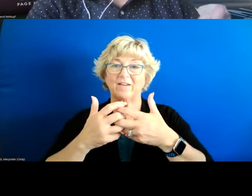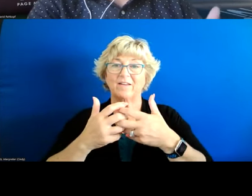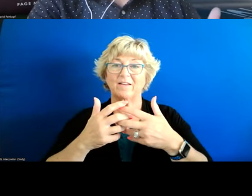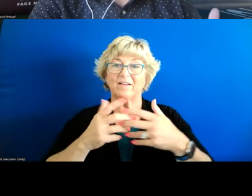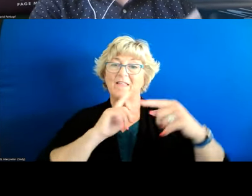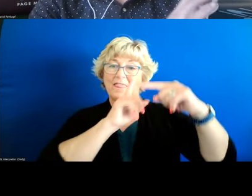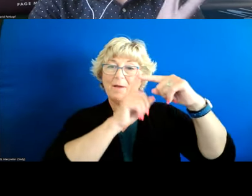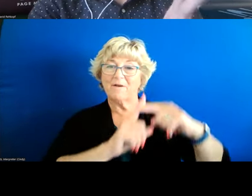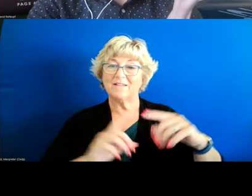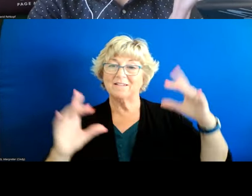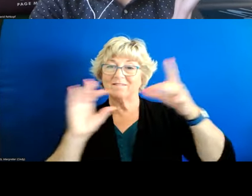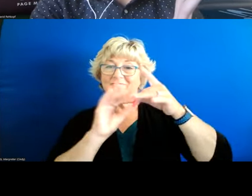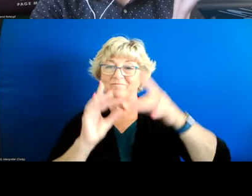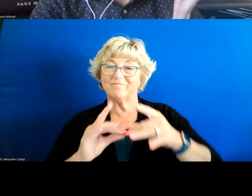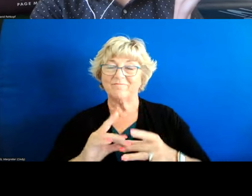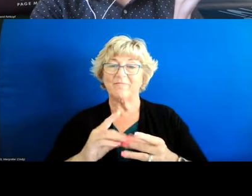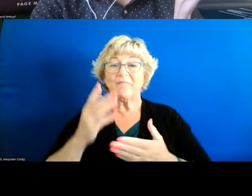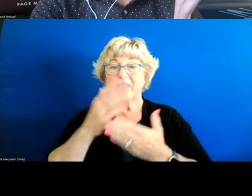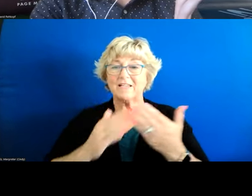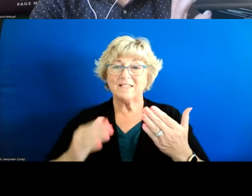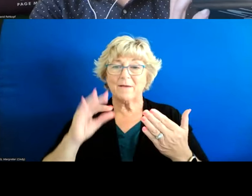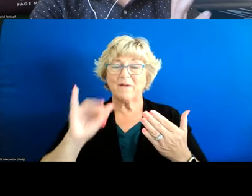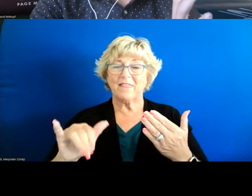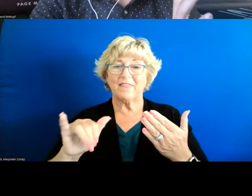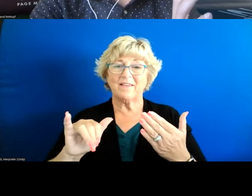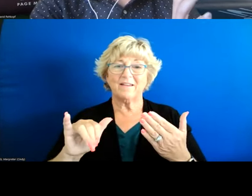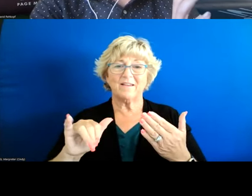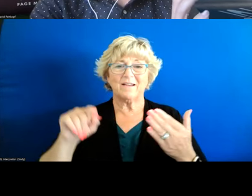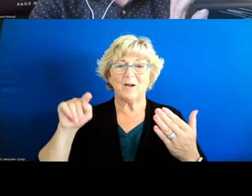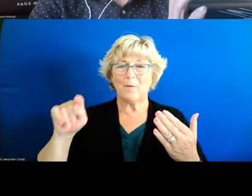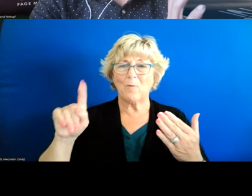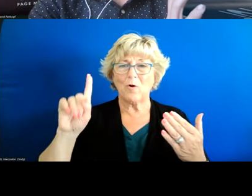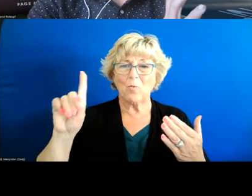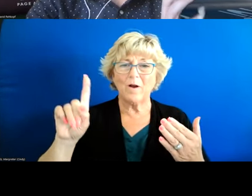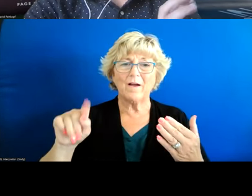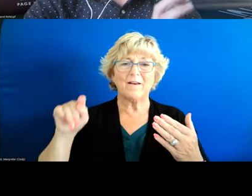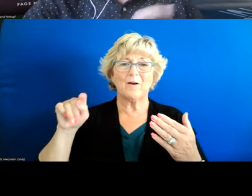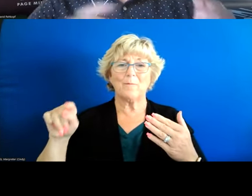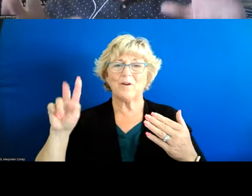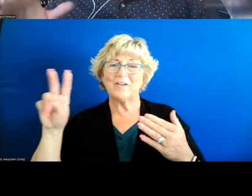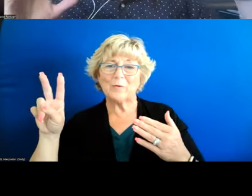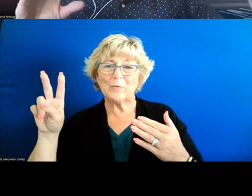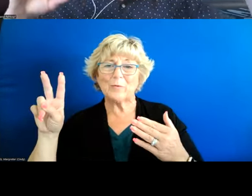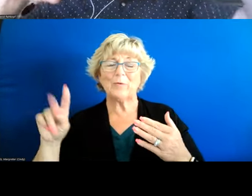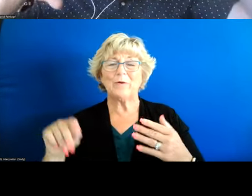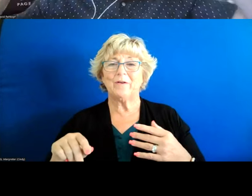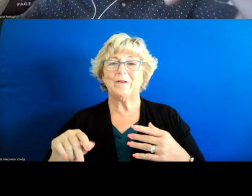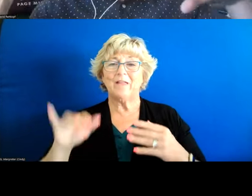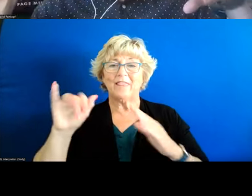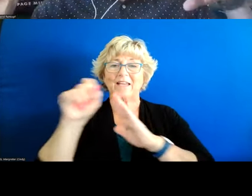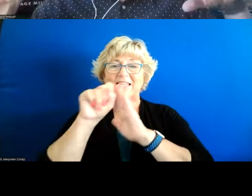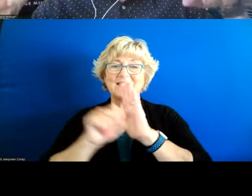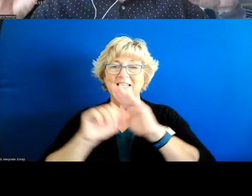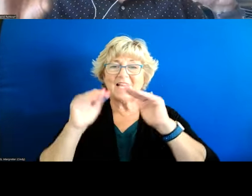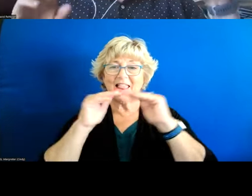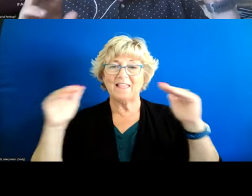positively correlated but also a lot of these domains are correlated at 0.1 or 0.2 so again this is the state level this is